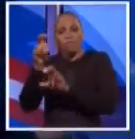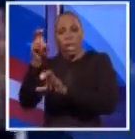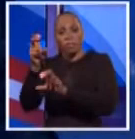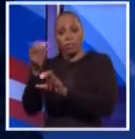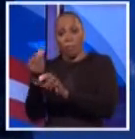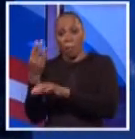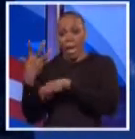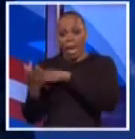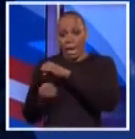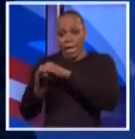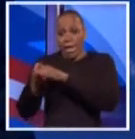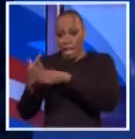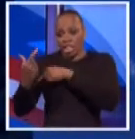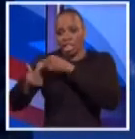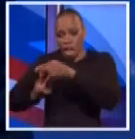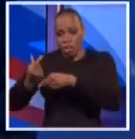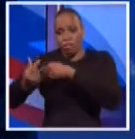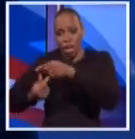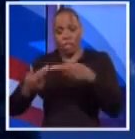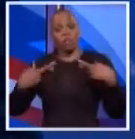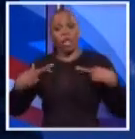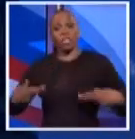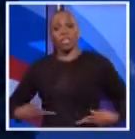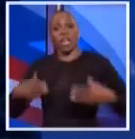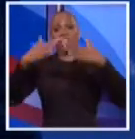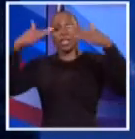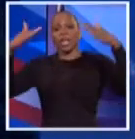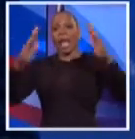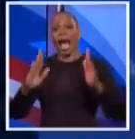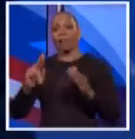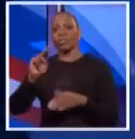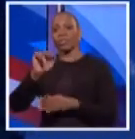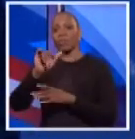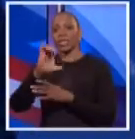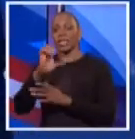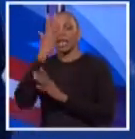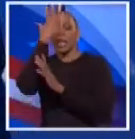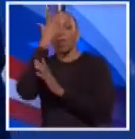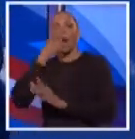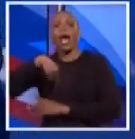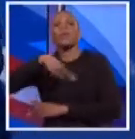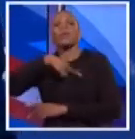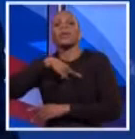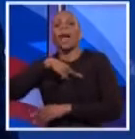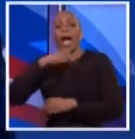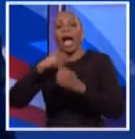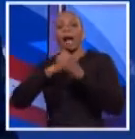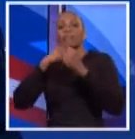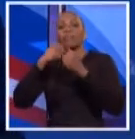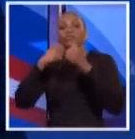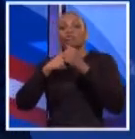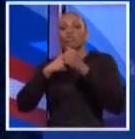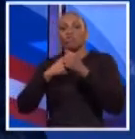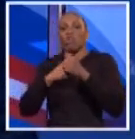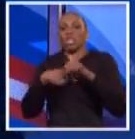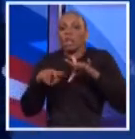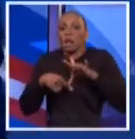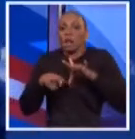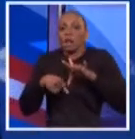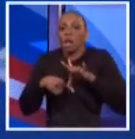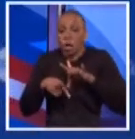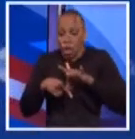generations than residential housing in the city of New York. Why? We're a magnet for people. We have a structural shortage of housing. Take those pension dollars.